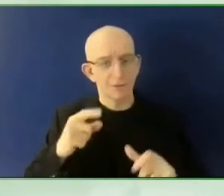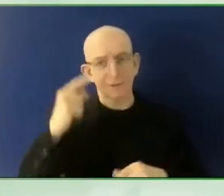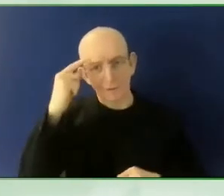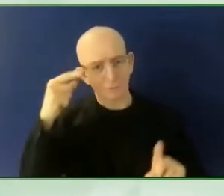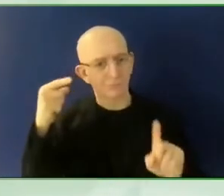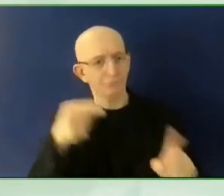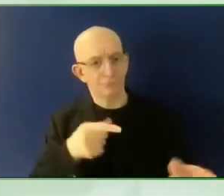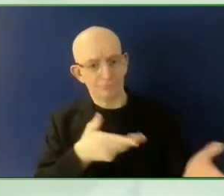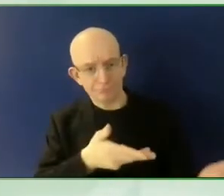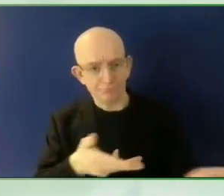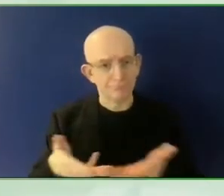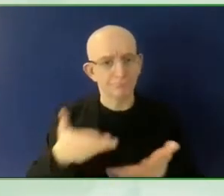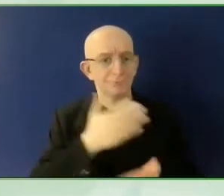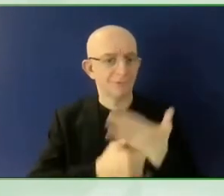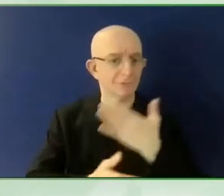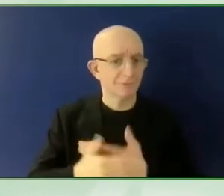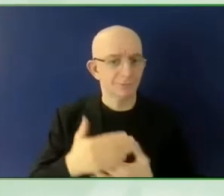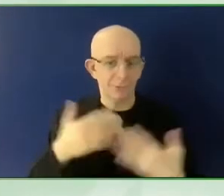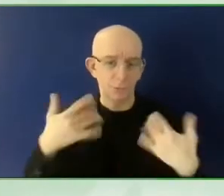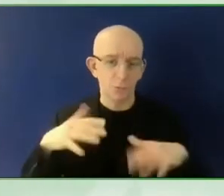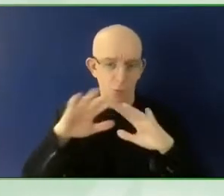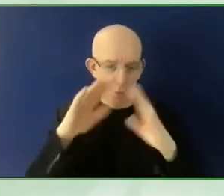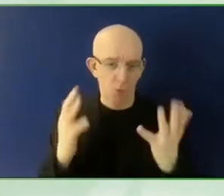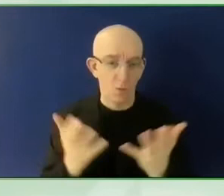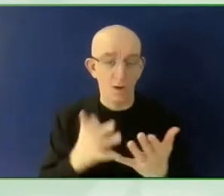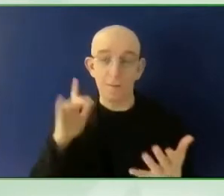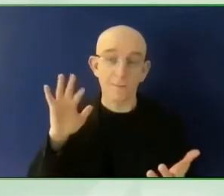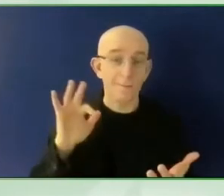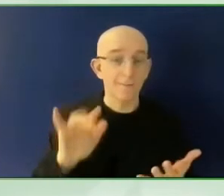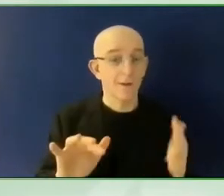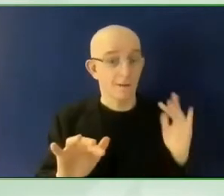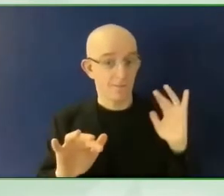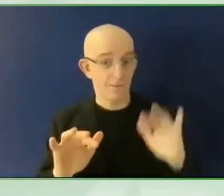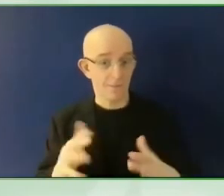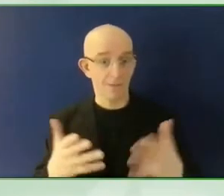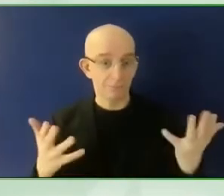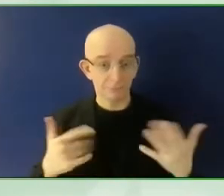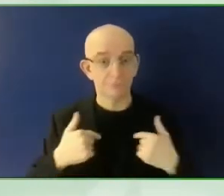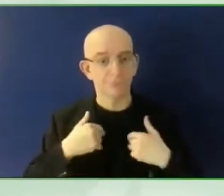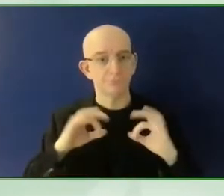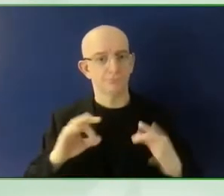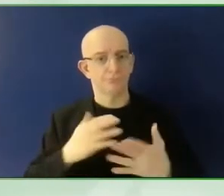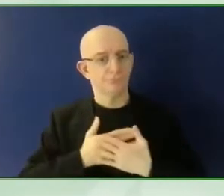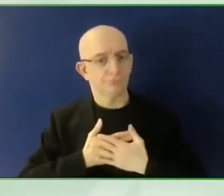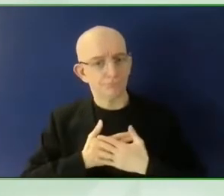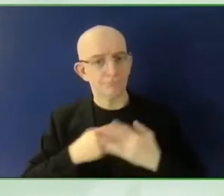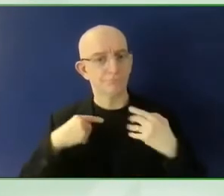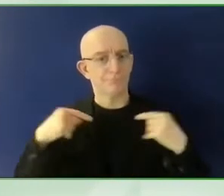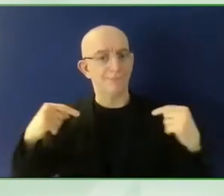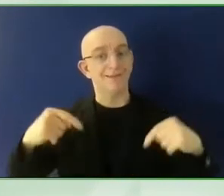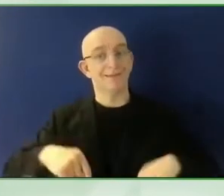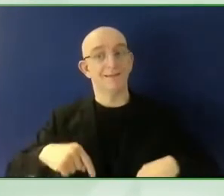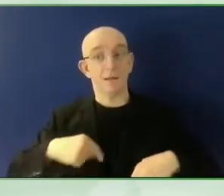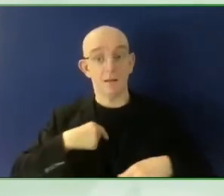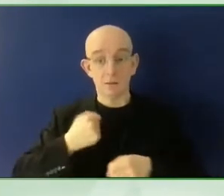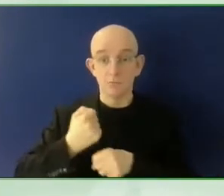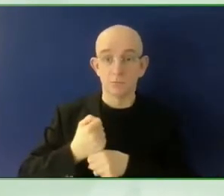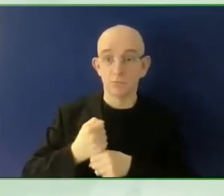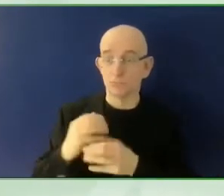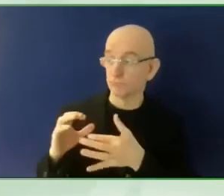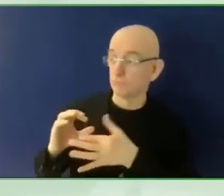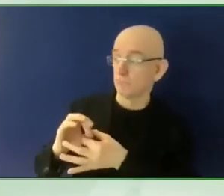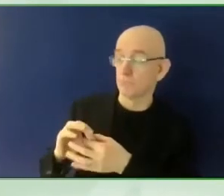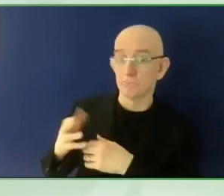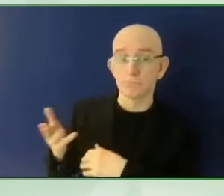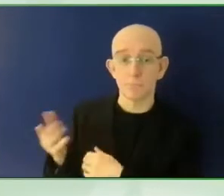talk to us about Be My Eyes. This is a really exciting technology because it combines human